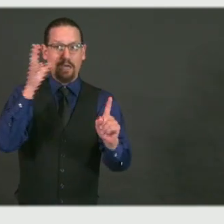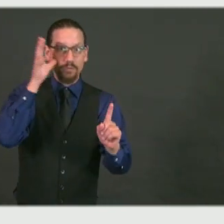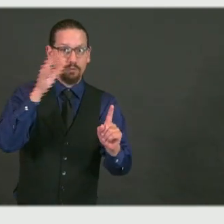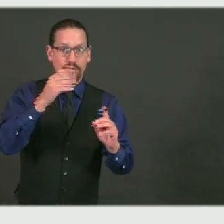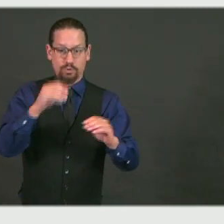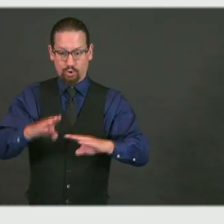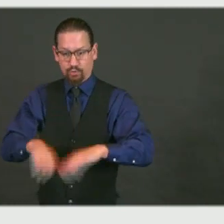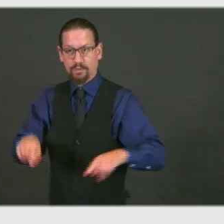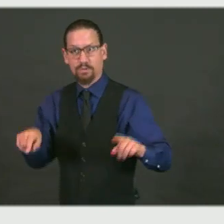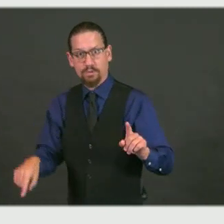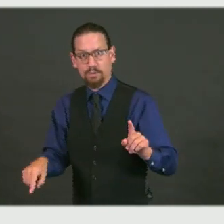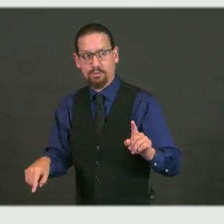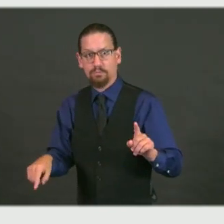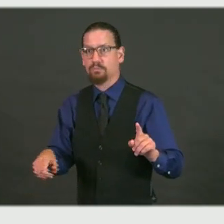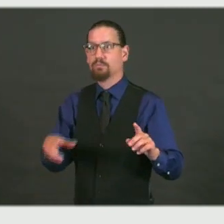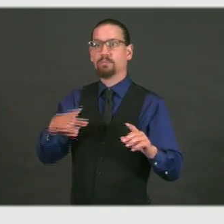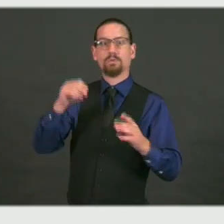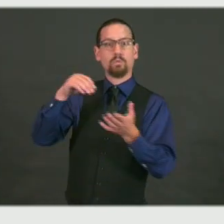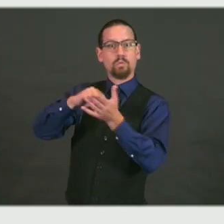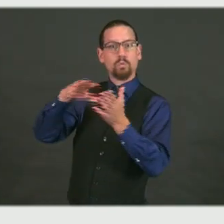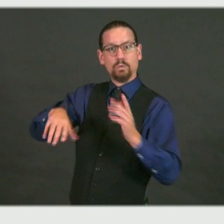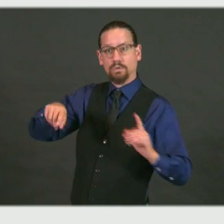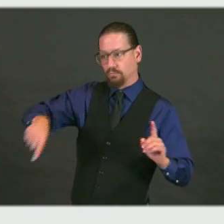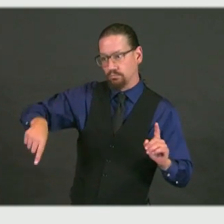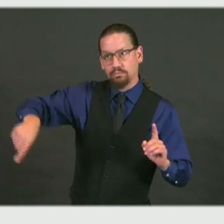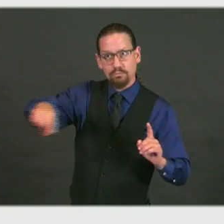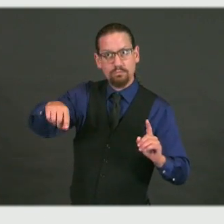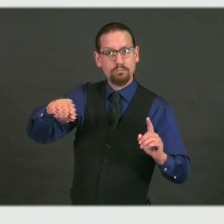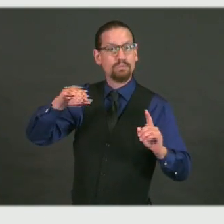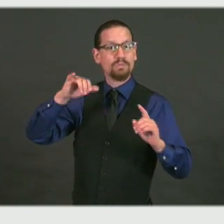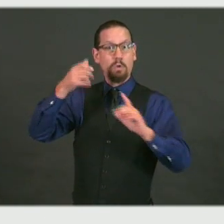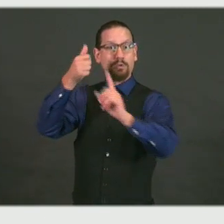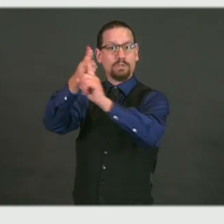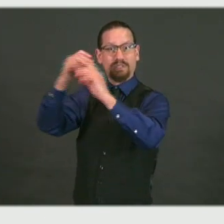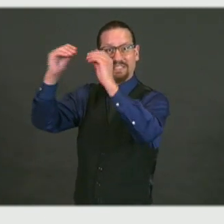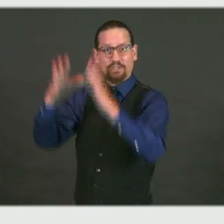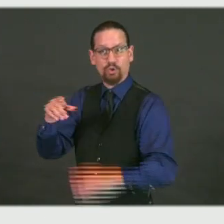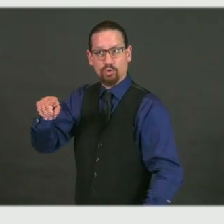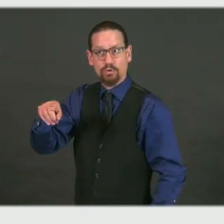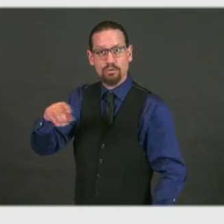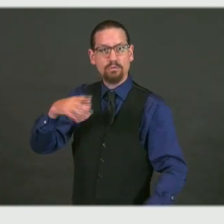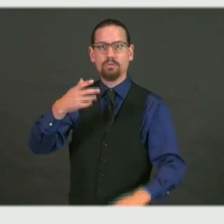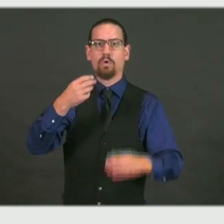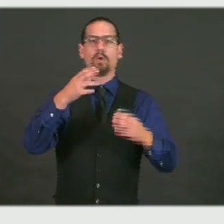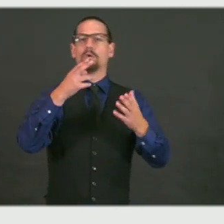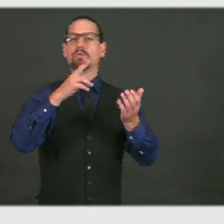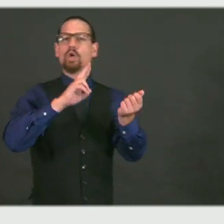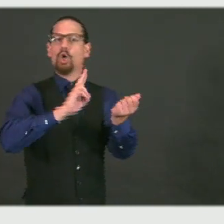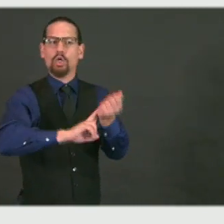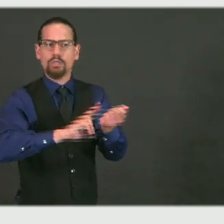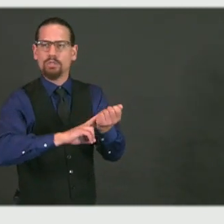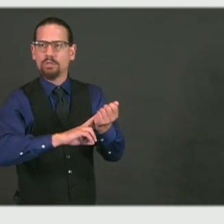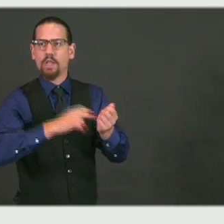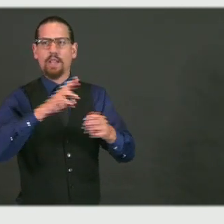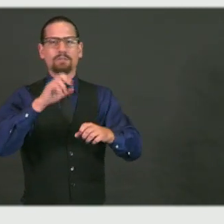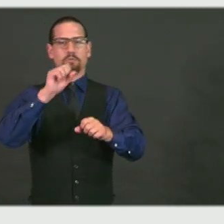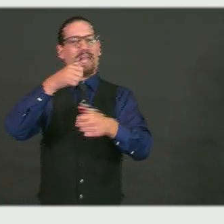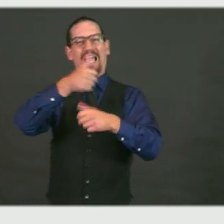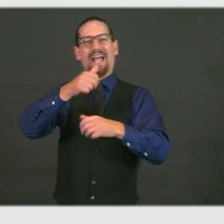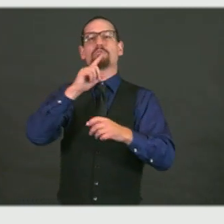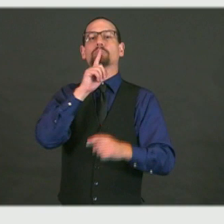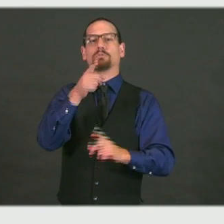school, if you're a student, if you're a teacher, educator, school nurse, anyone who works in a school,